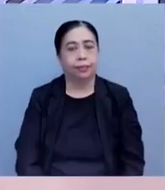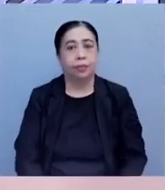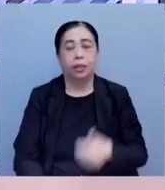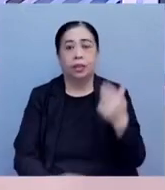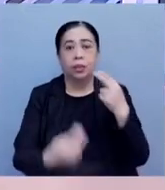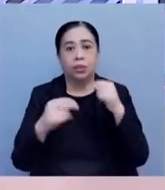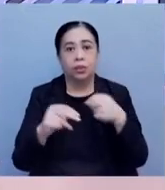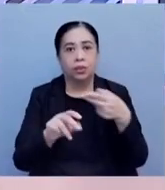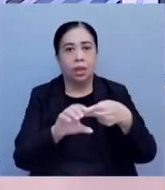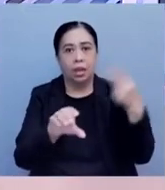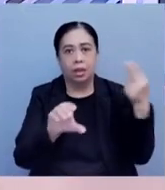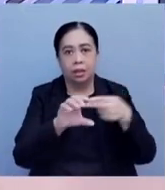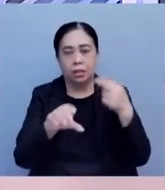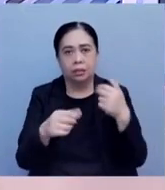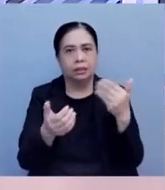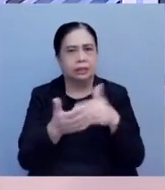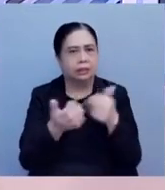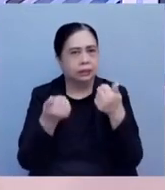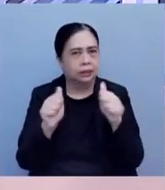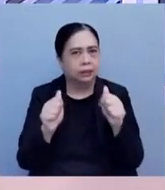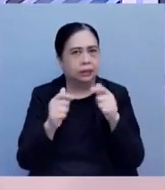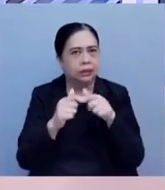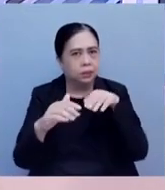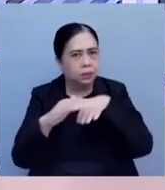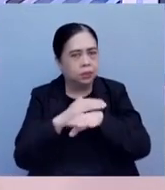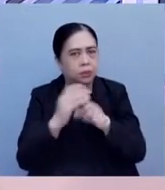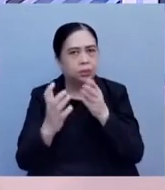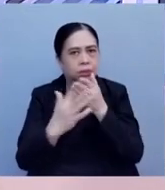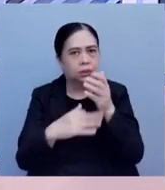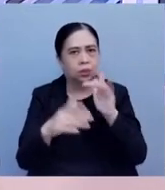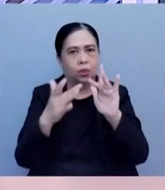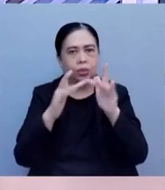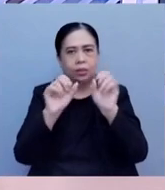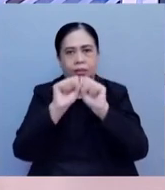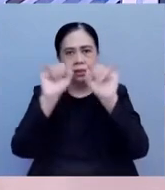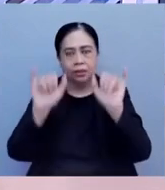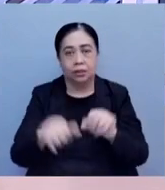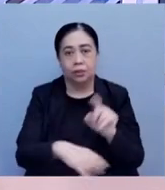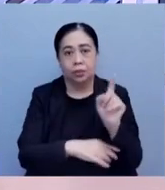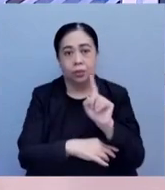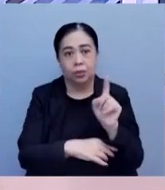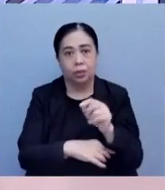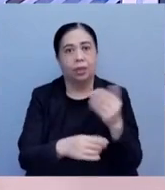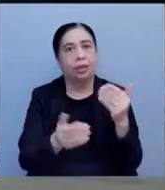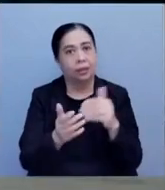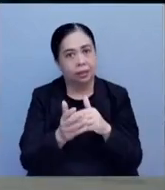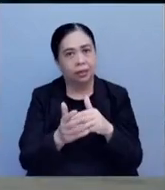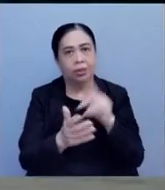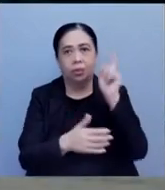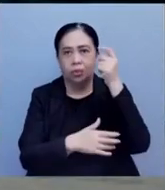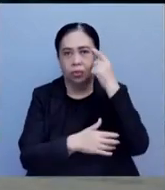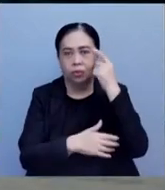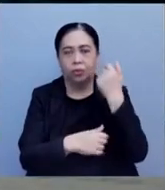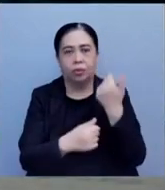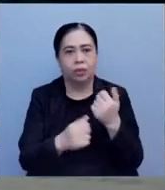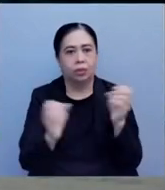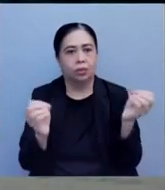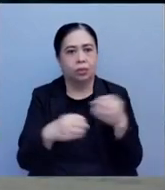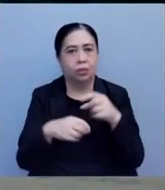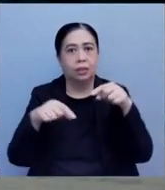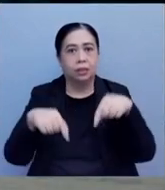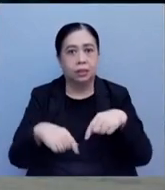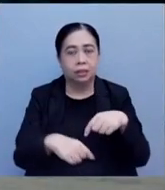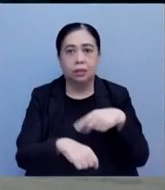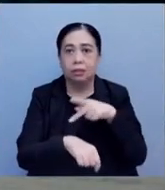Attackers once again attempted to break their way into the online system of yet another government institution. This time, it's the